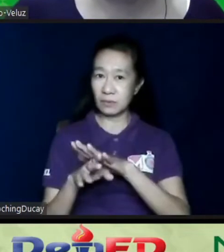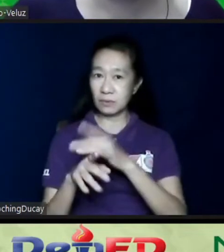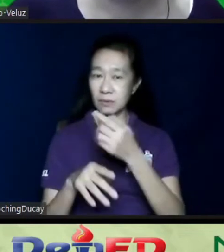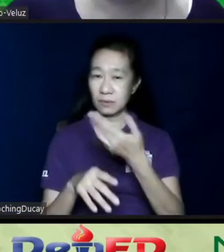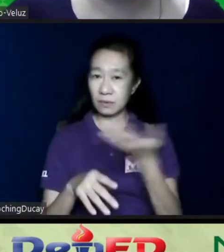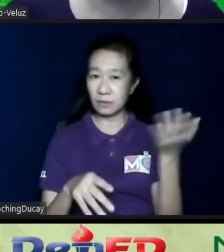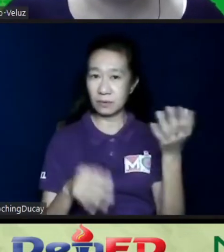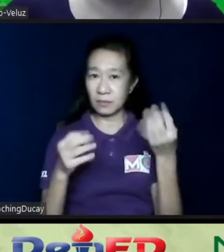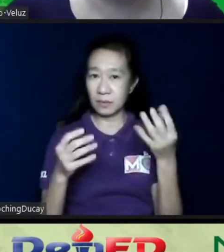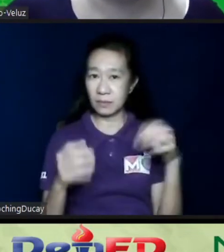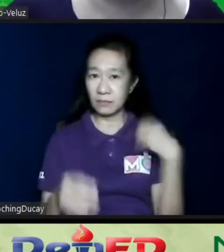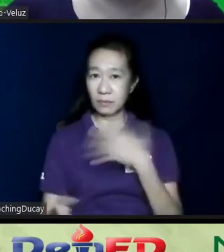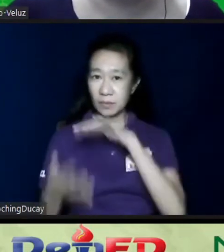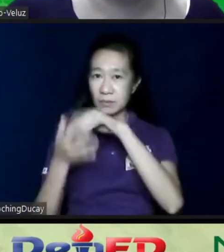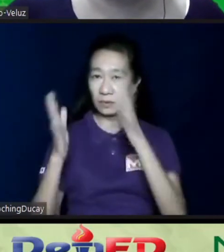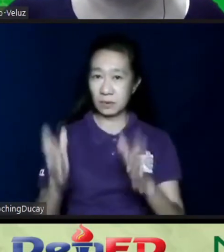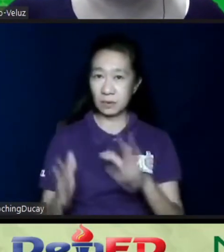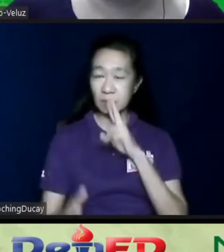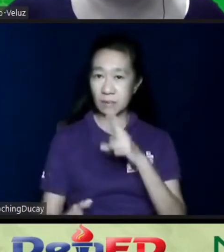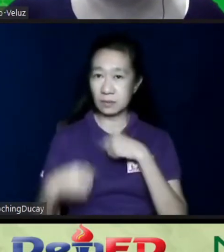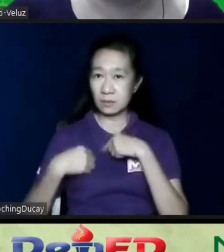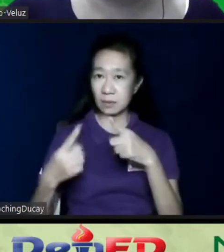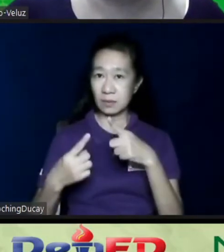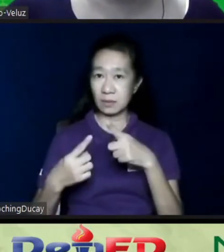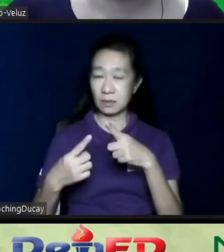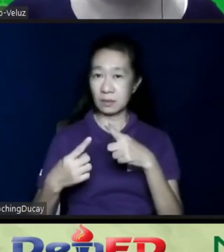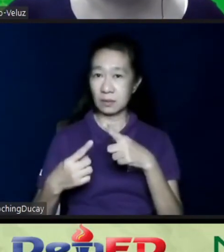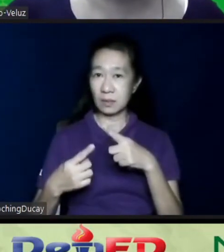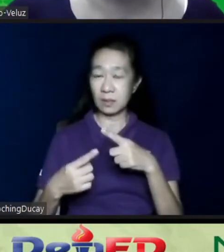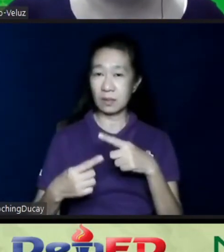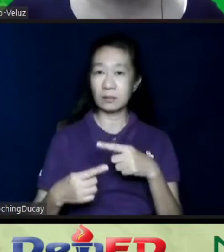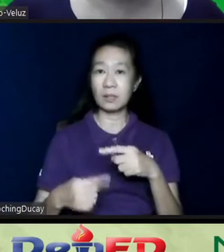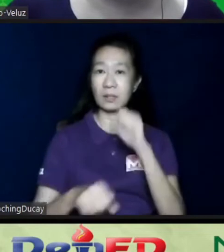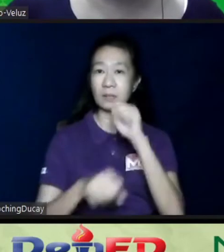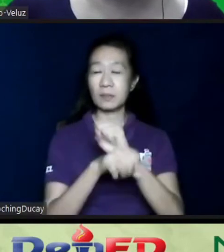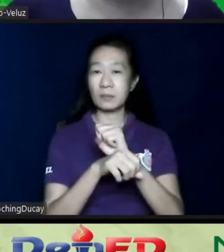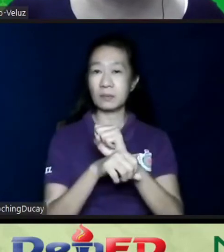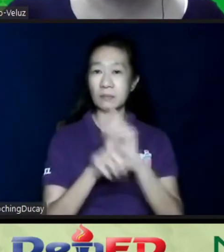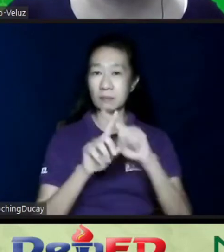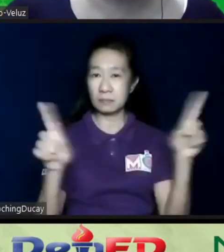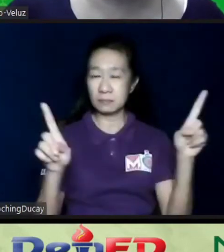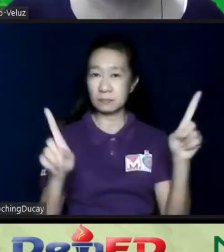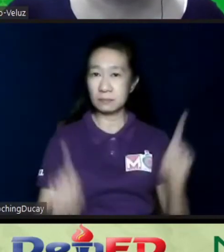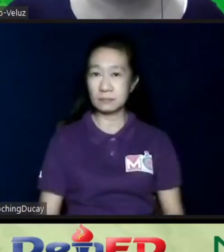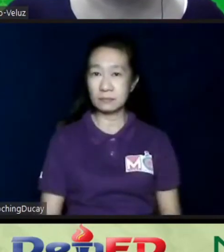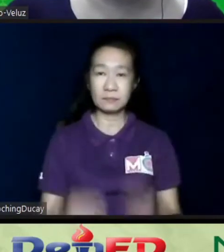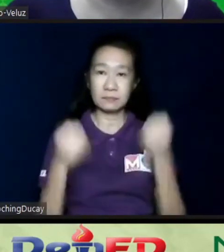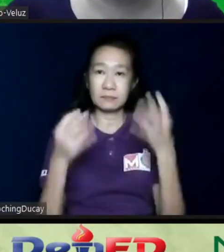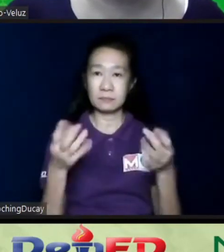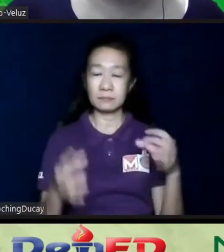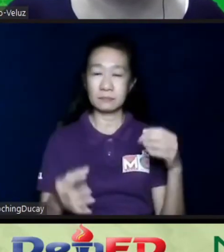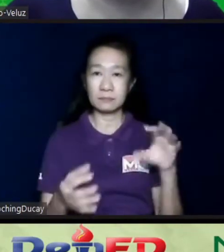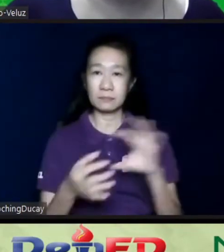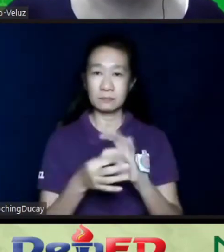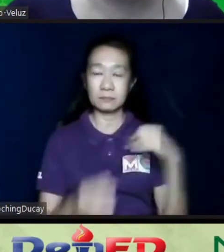Many of our students are still gainfully employed. However, like many of our